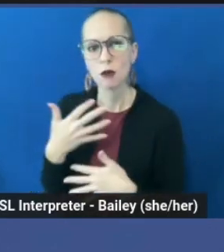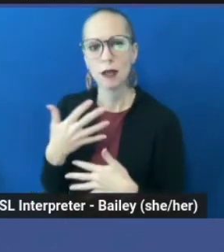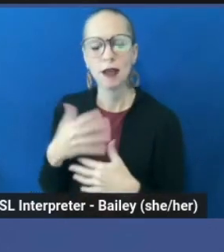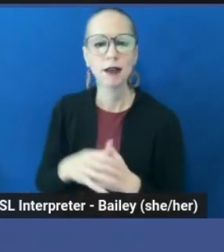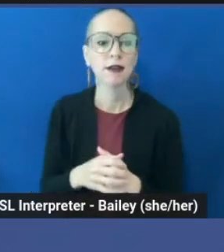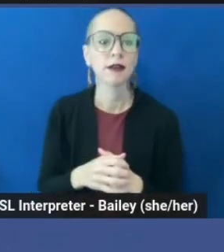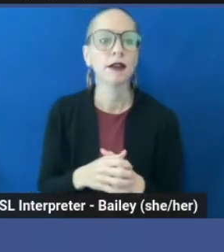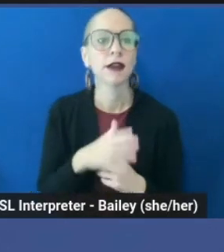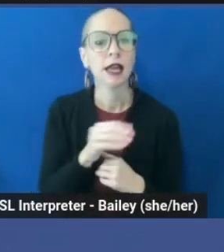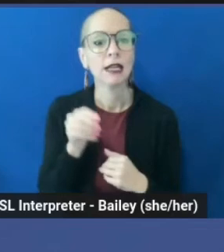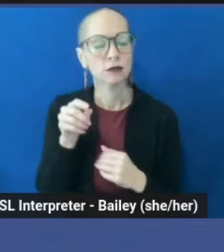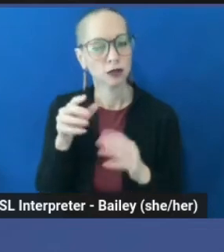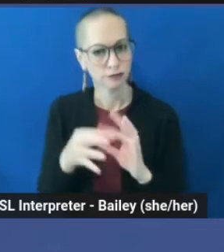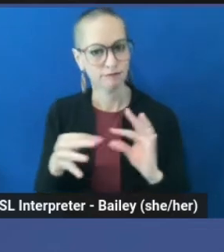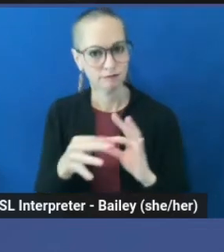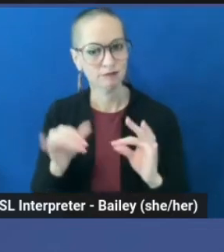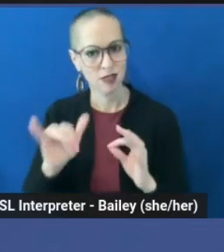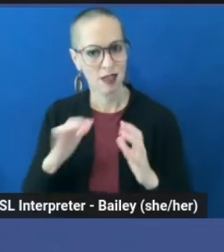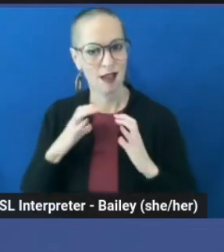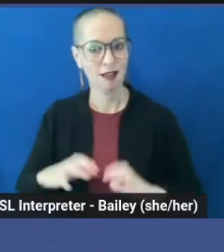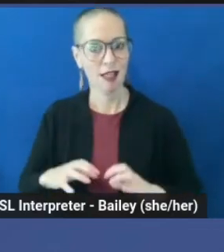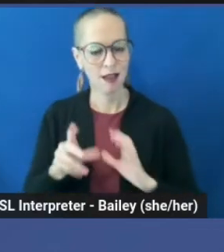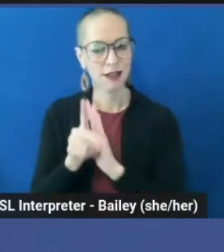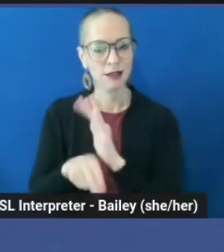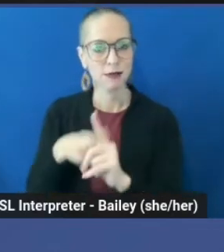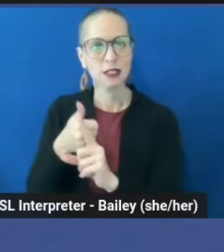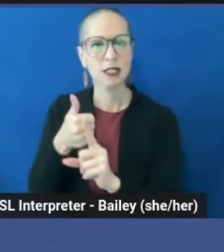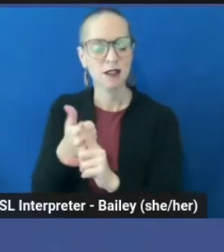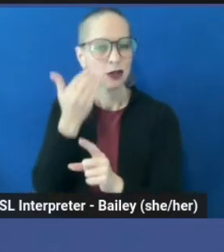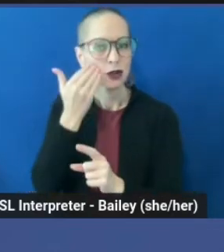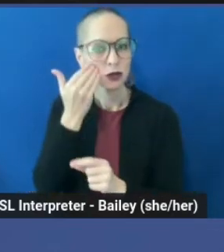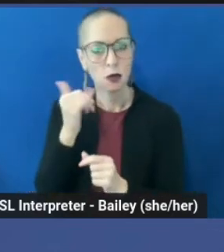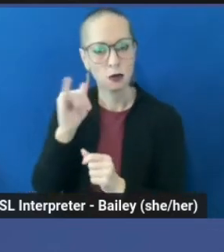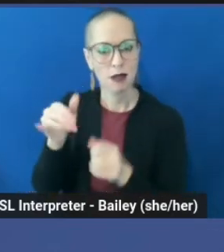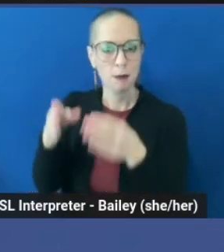after they had known each other only a couple days.